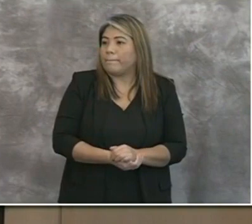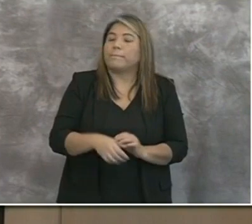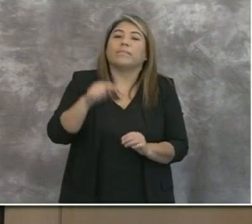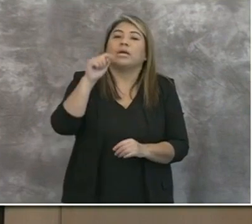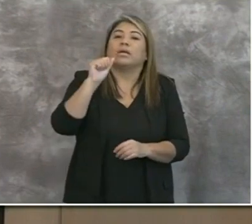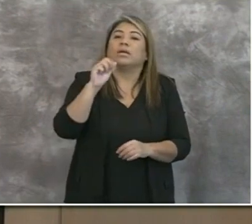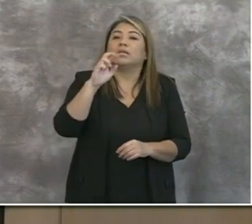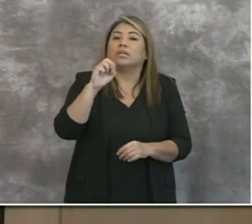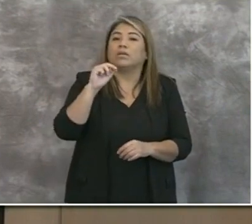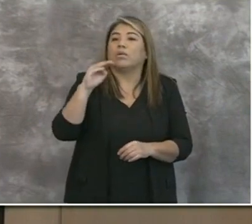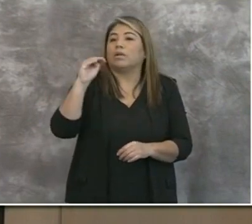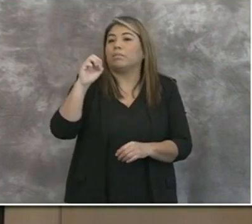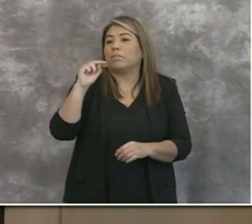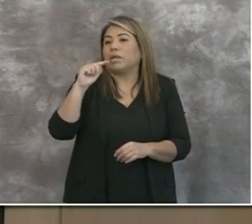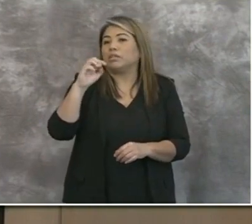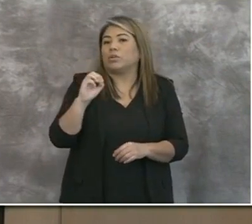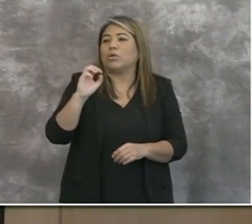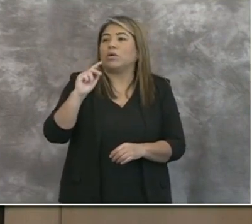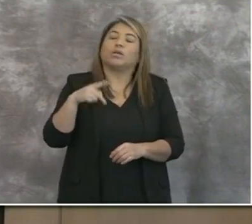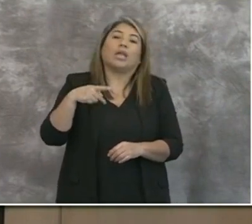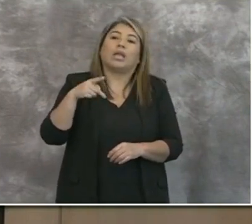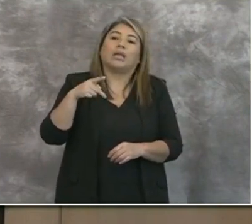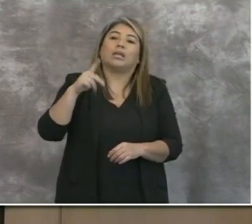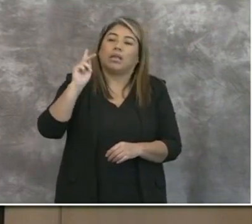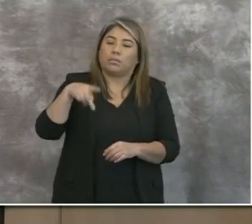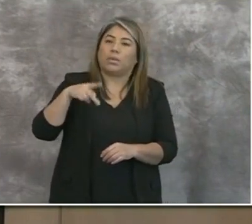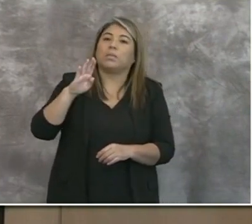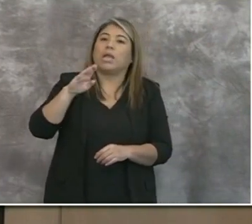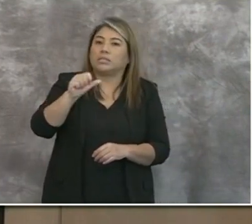Taryn Mento with KPBS. Please state your question.